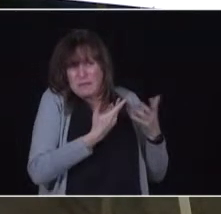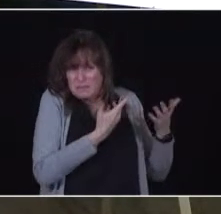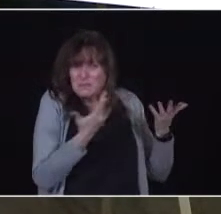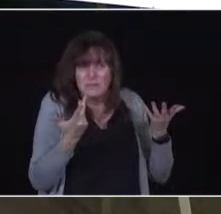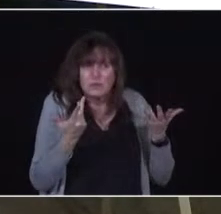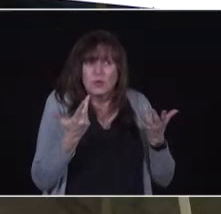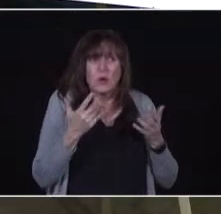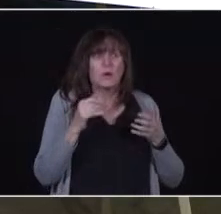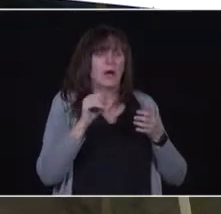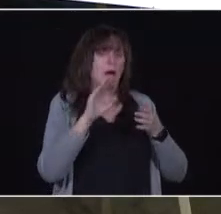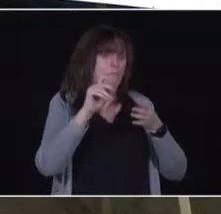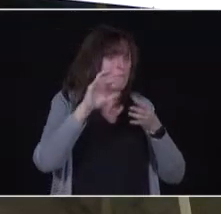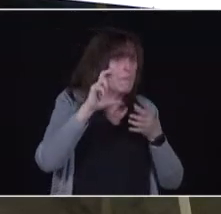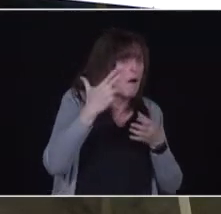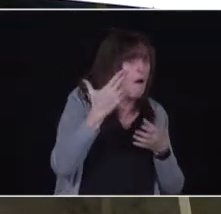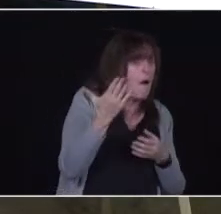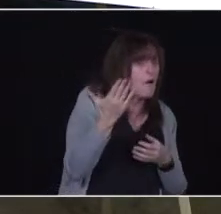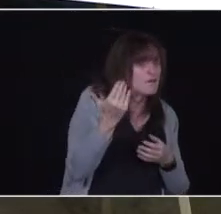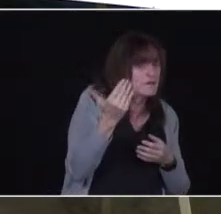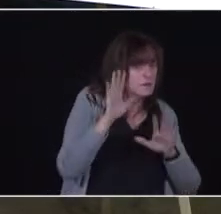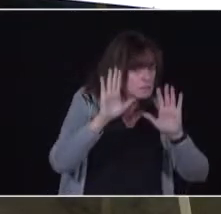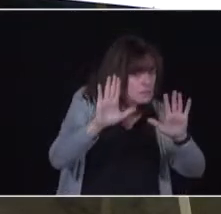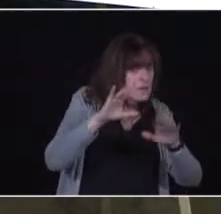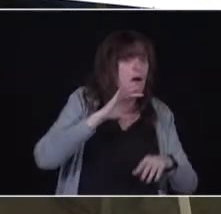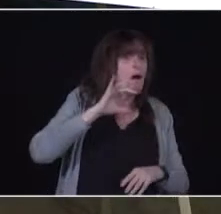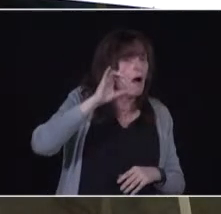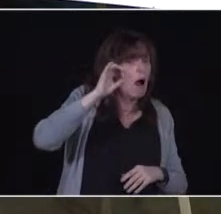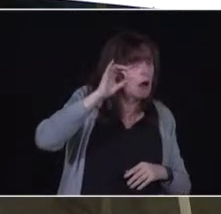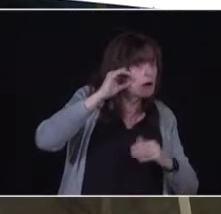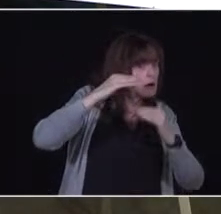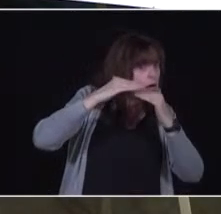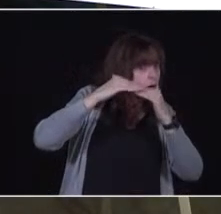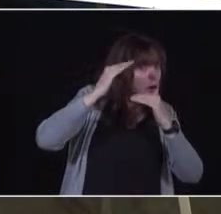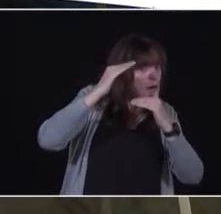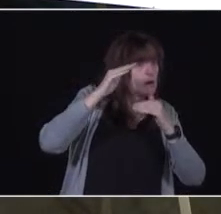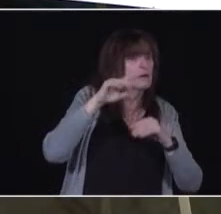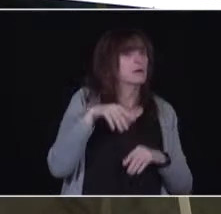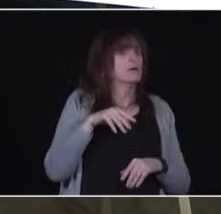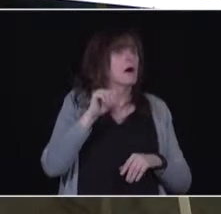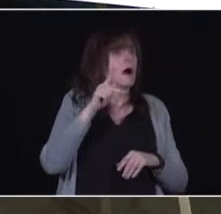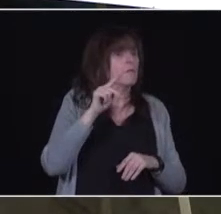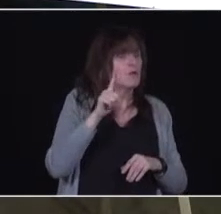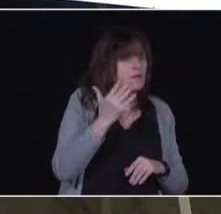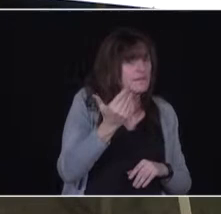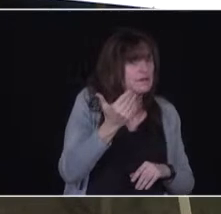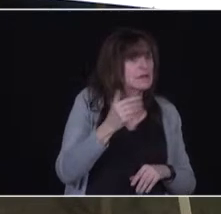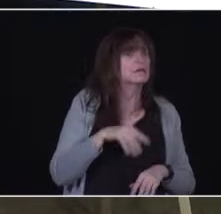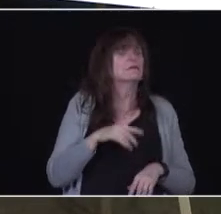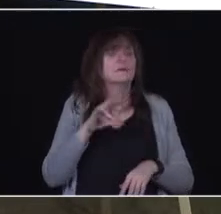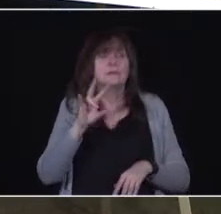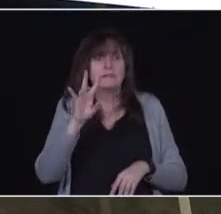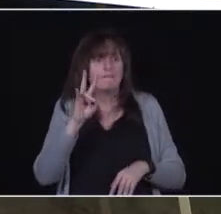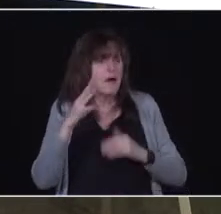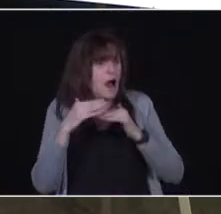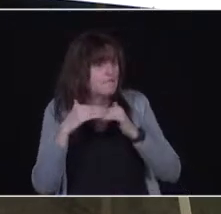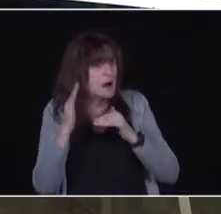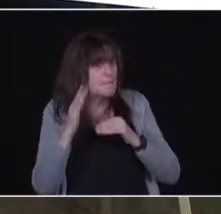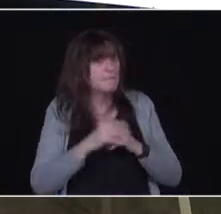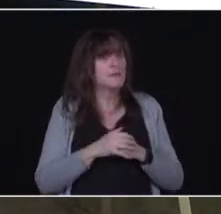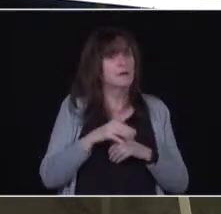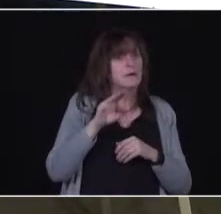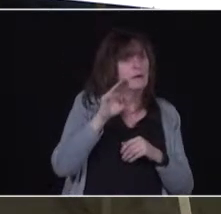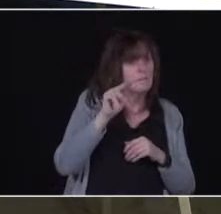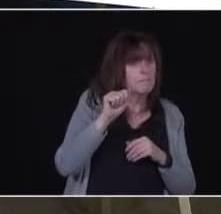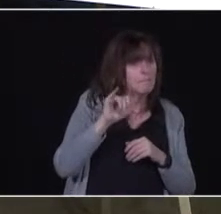15th of April, it will be 75 to 75 and upwards. will start with the first week in May, will start with 70 to 75.